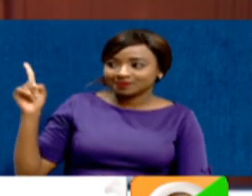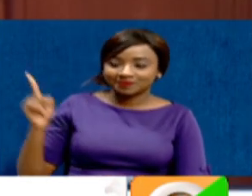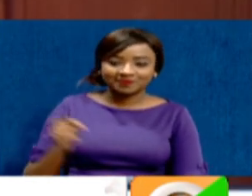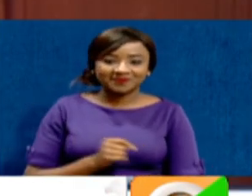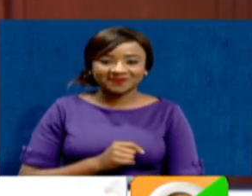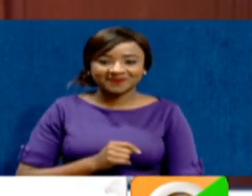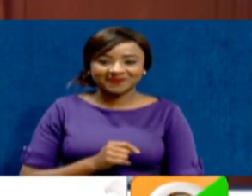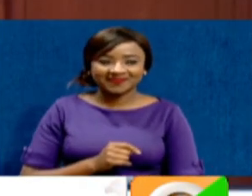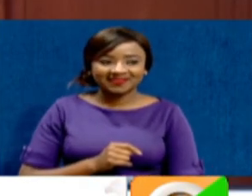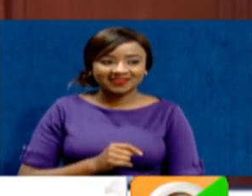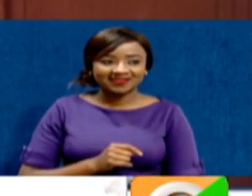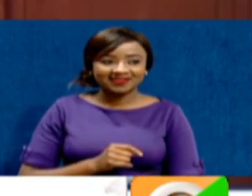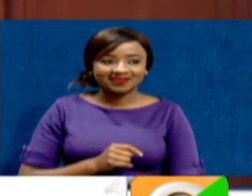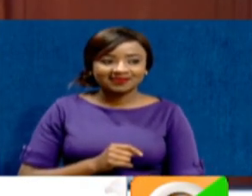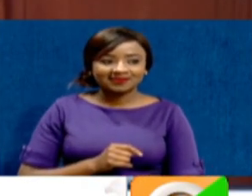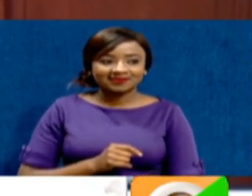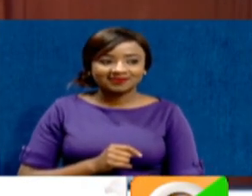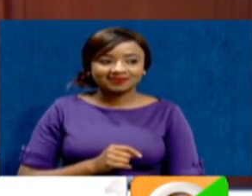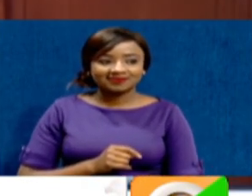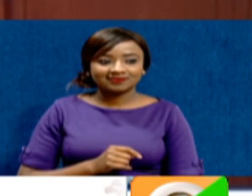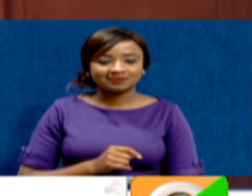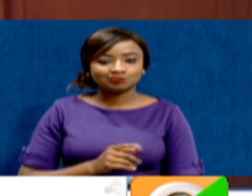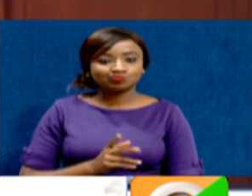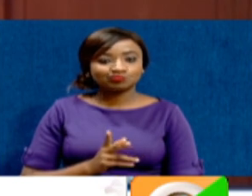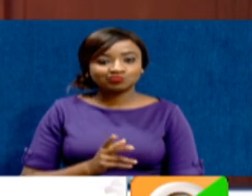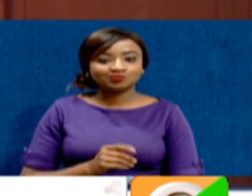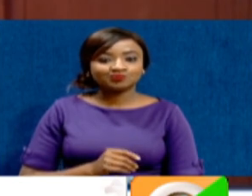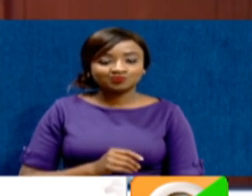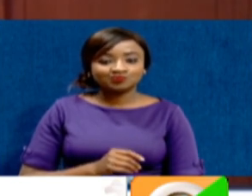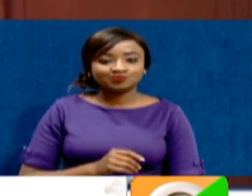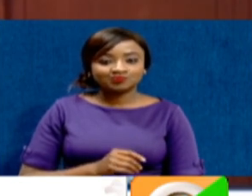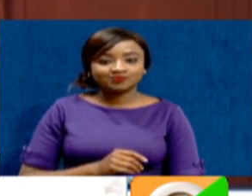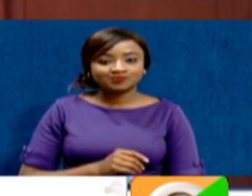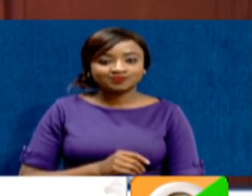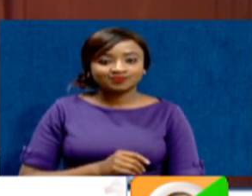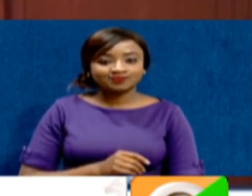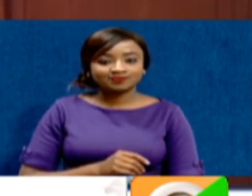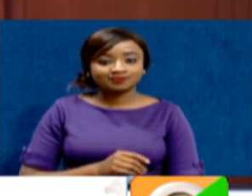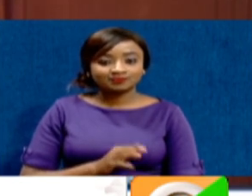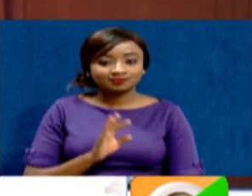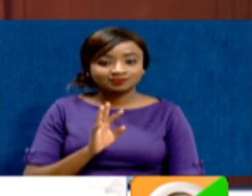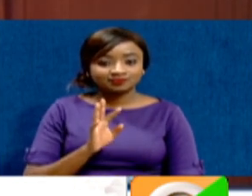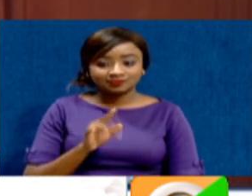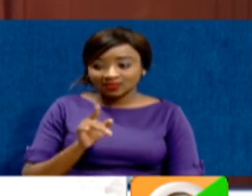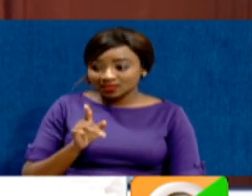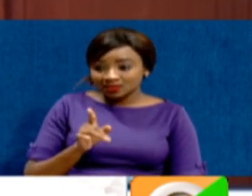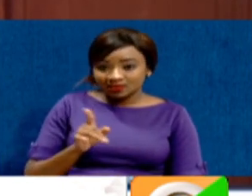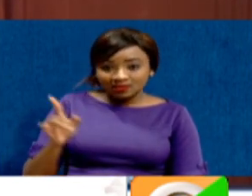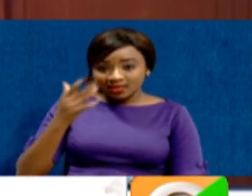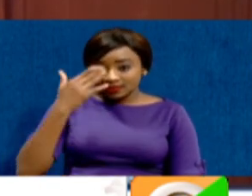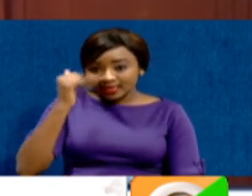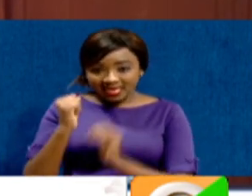But our secretary is on the tender's leave